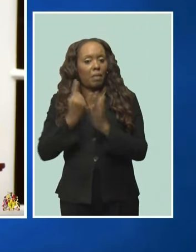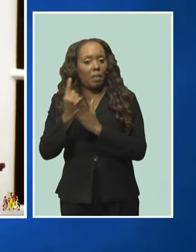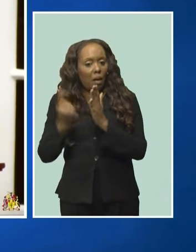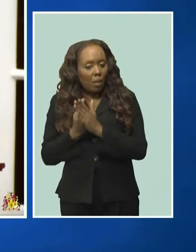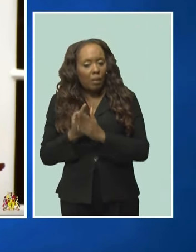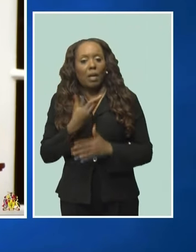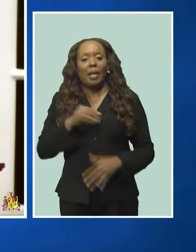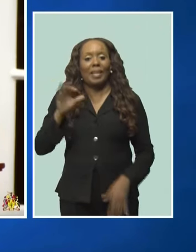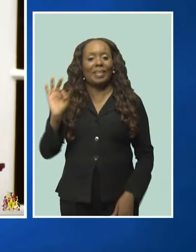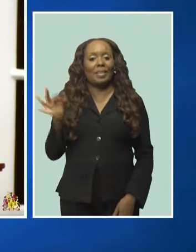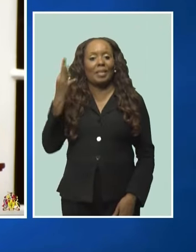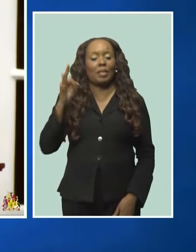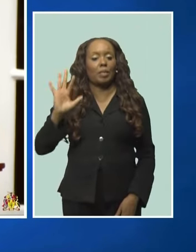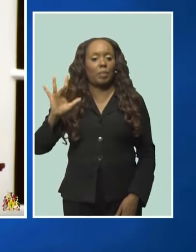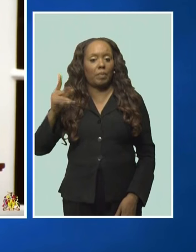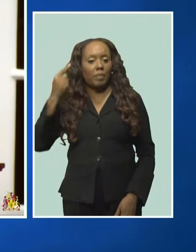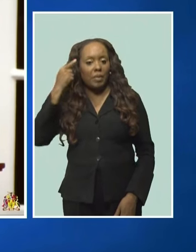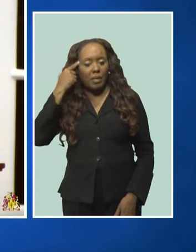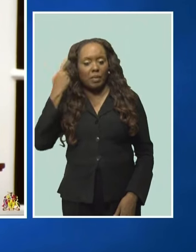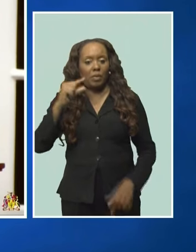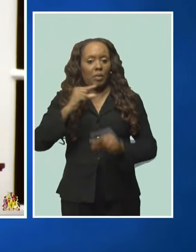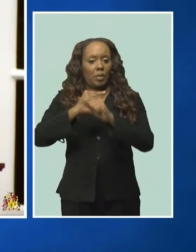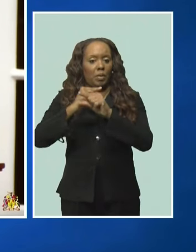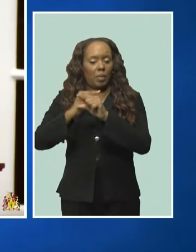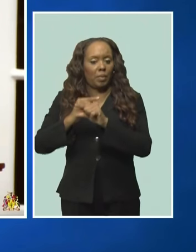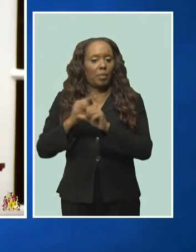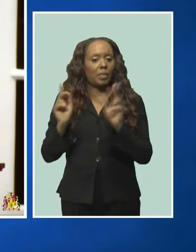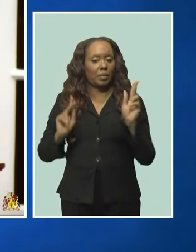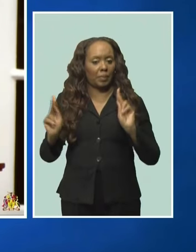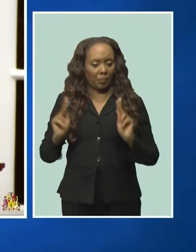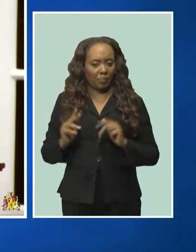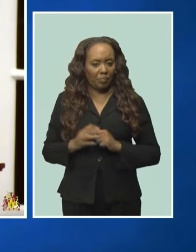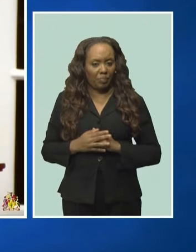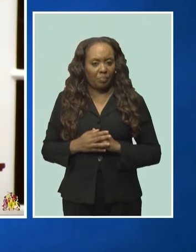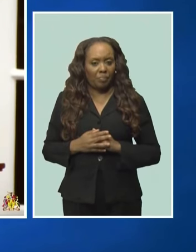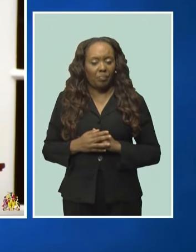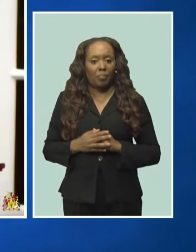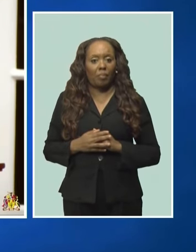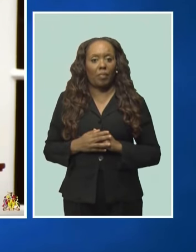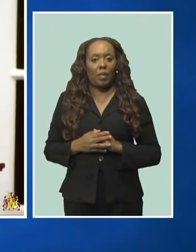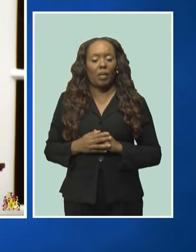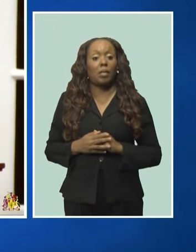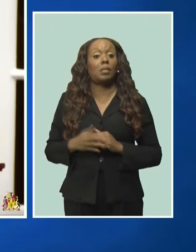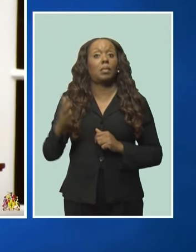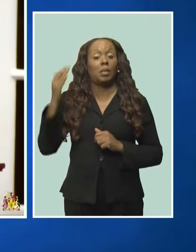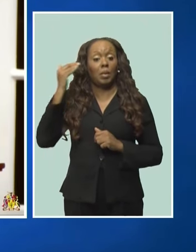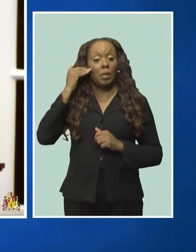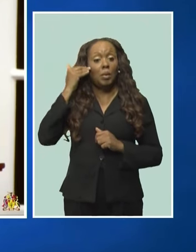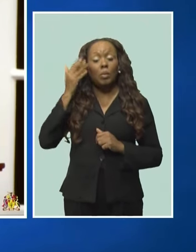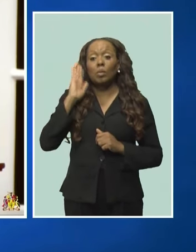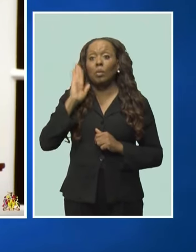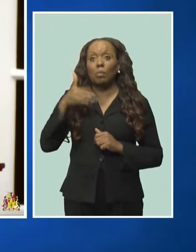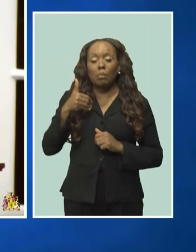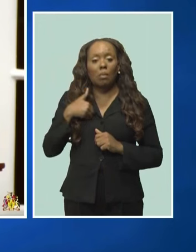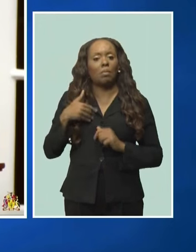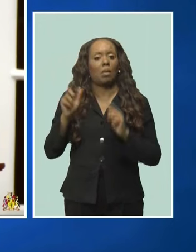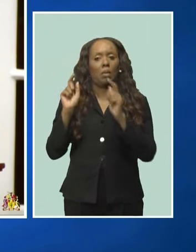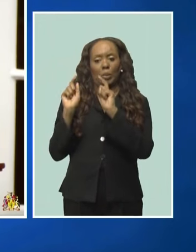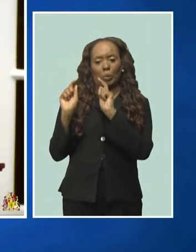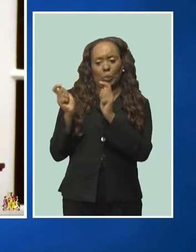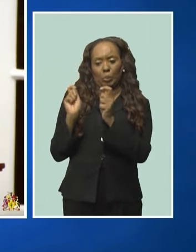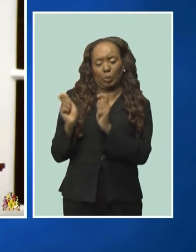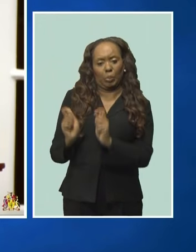$9.25 per hour for security officers. Given the rise in inflation, there is no doubt that there will be some adjustment.